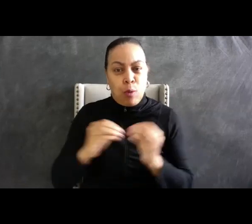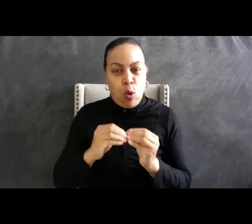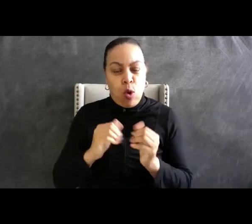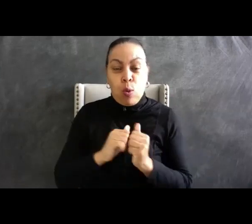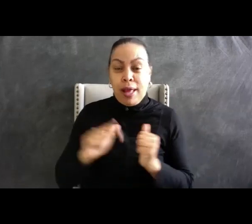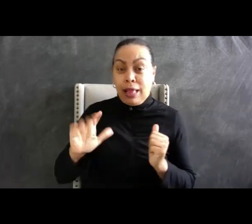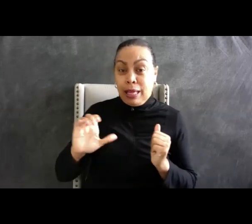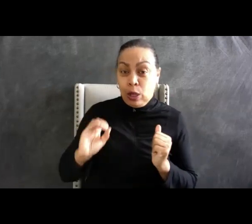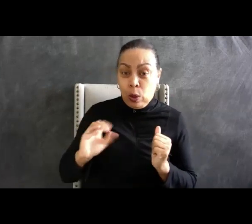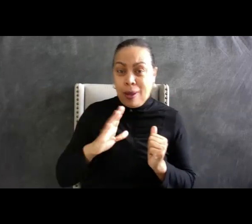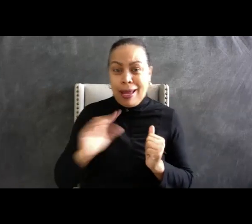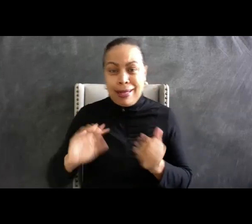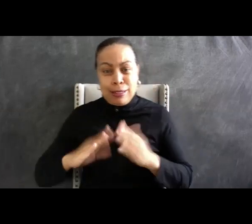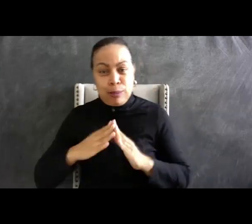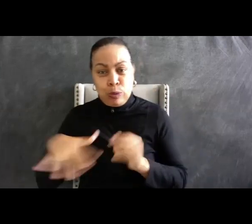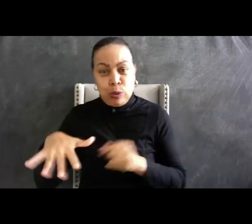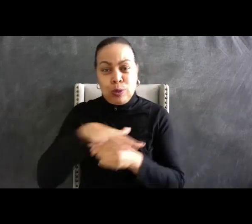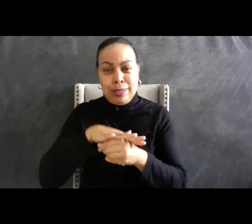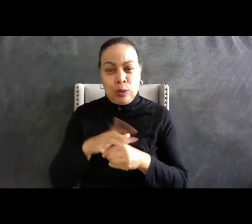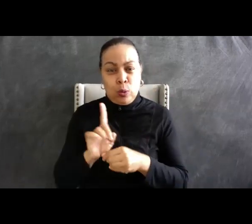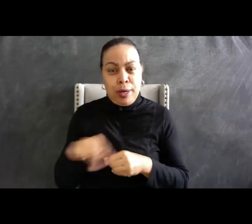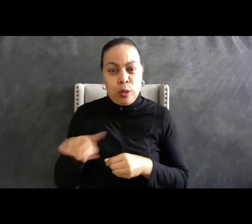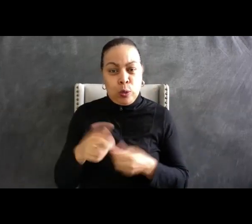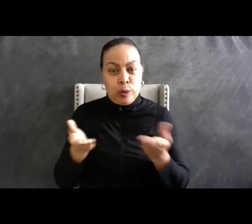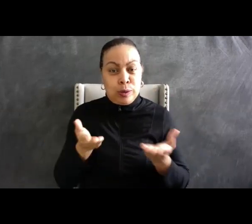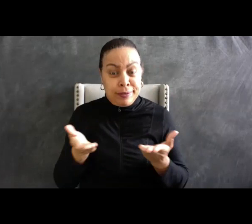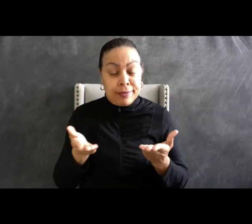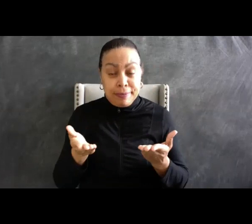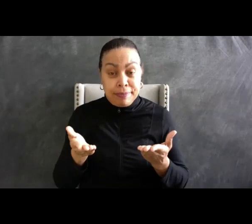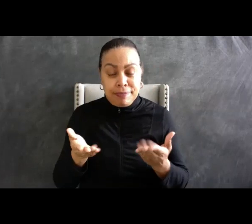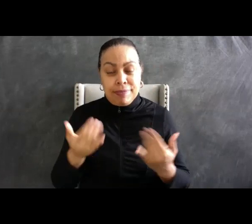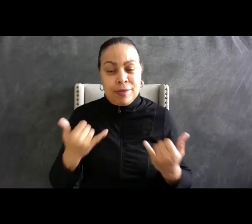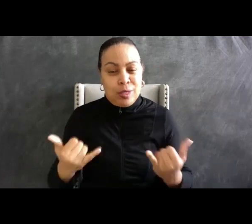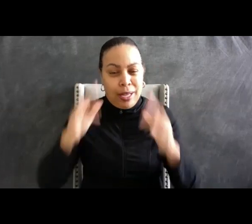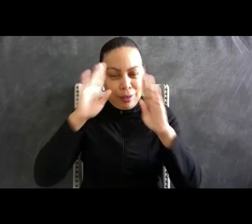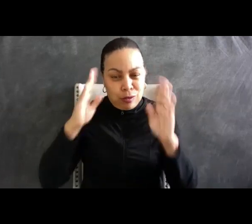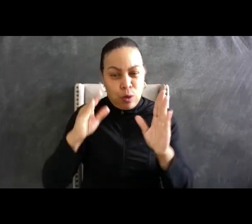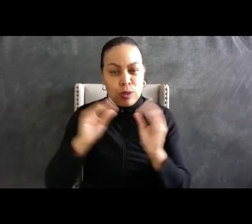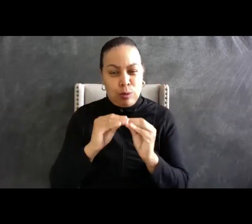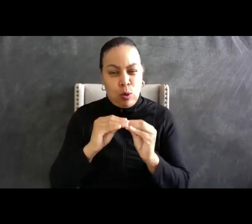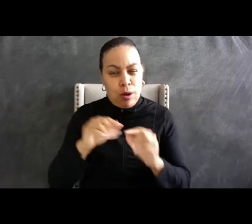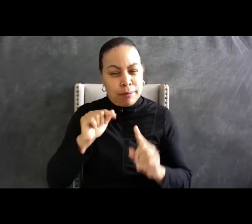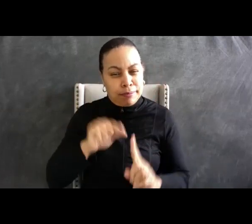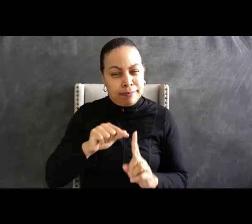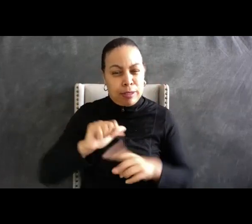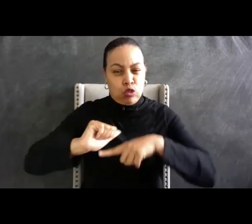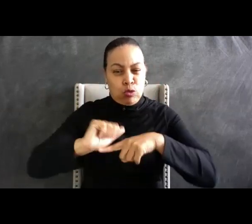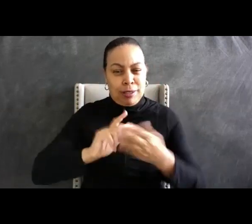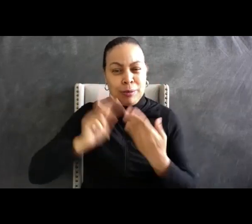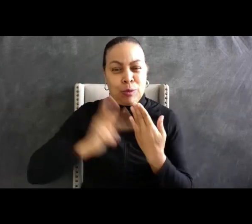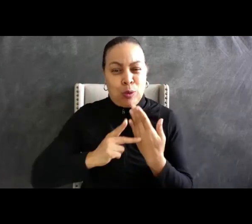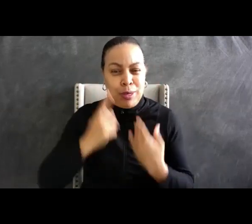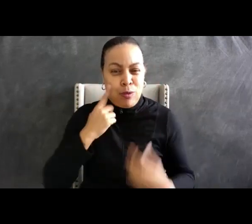and the communities they serve. Today, we focus on training programs for law enforcement